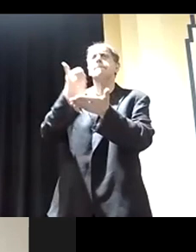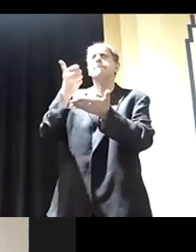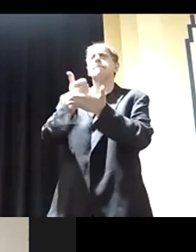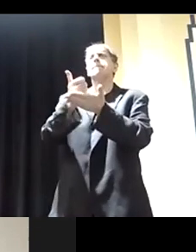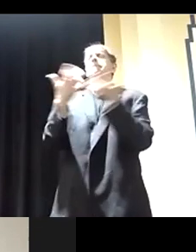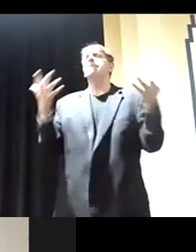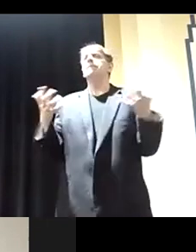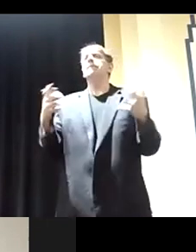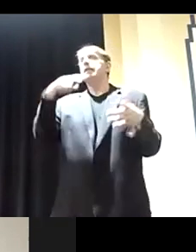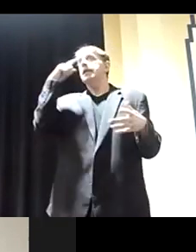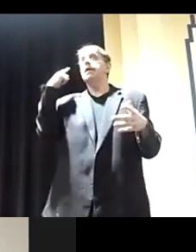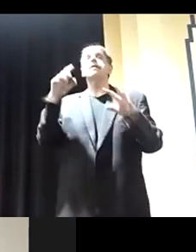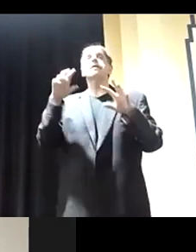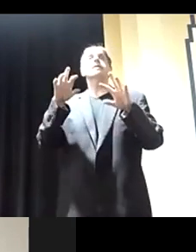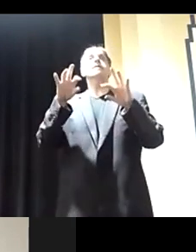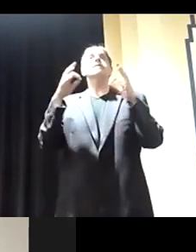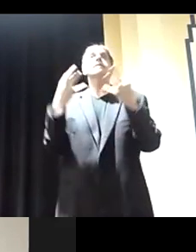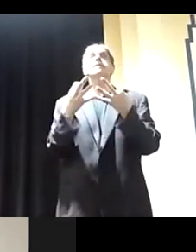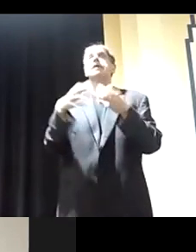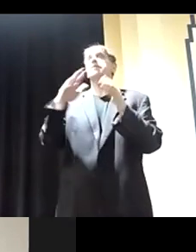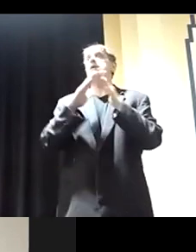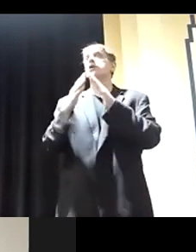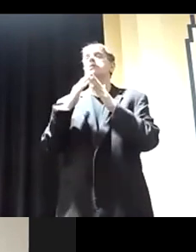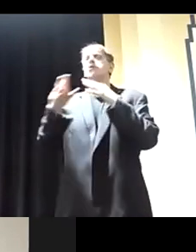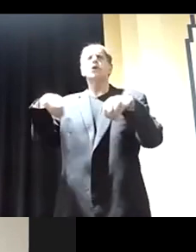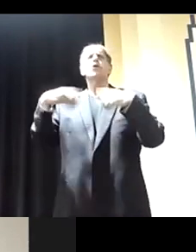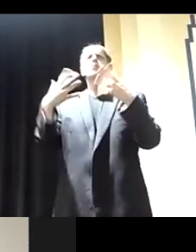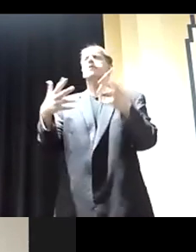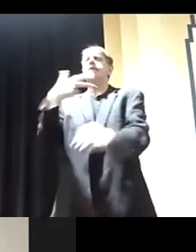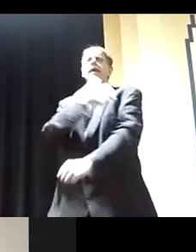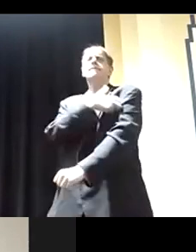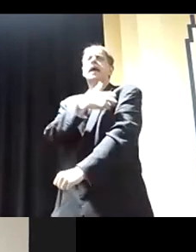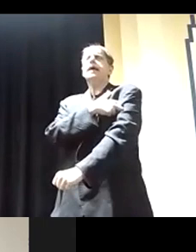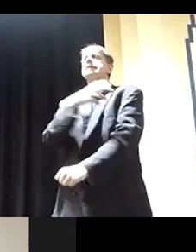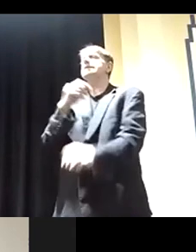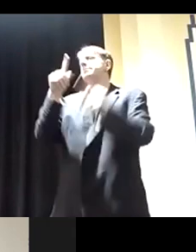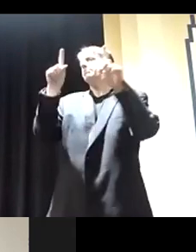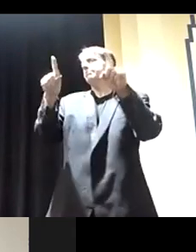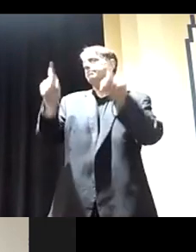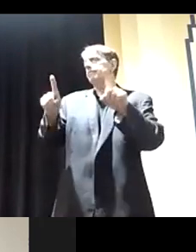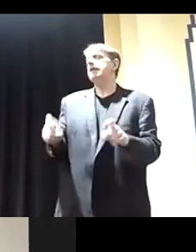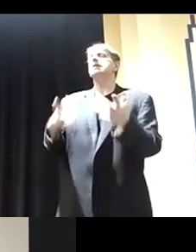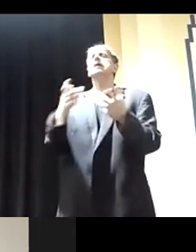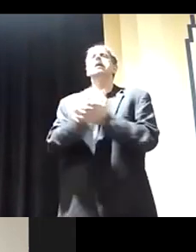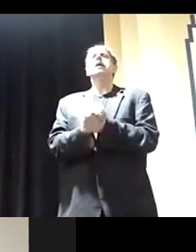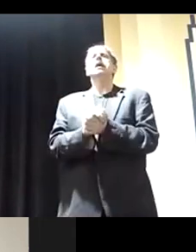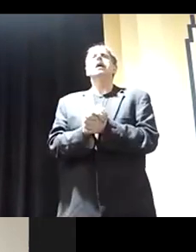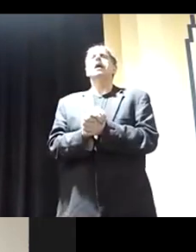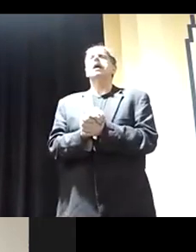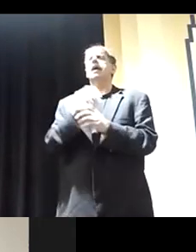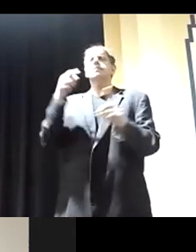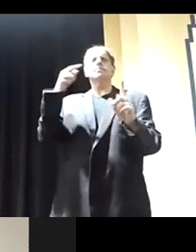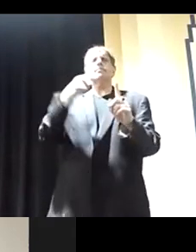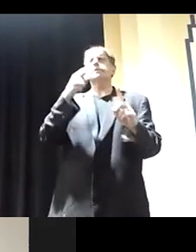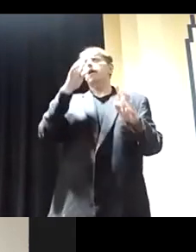African-American communities get COVID vaccines and tested. Dr. went to some, you know, these harebrained schemes